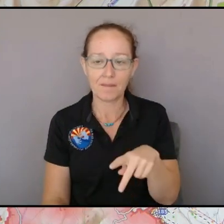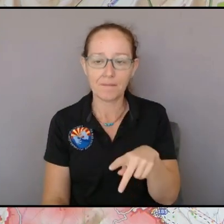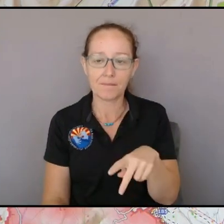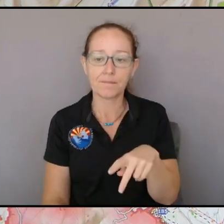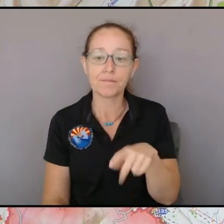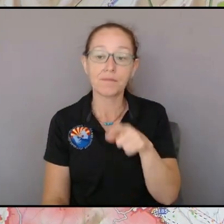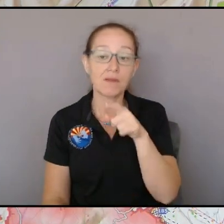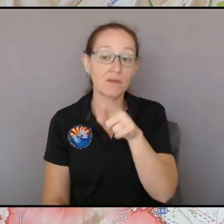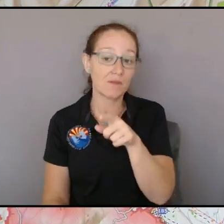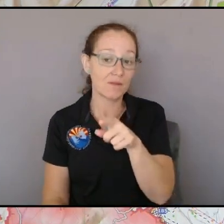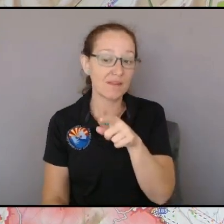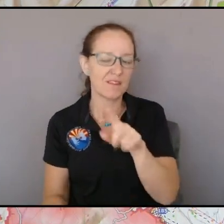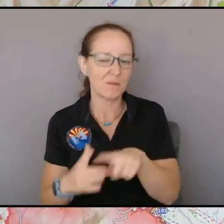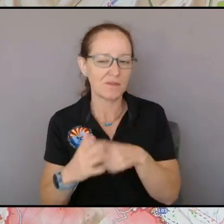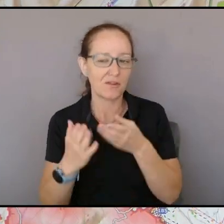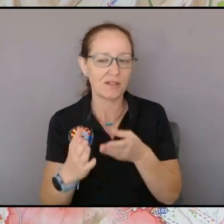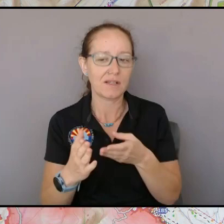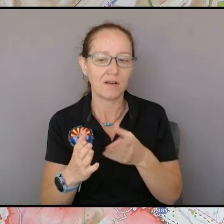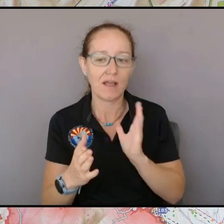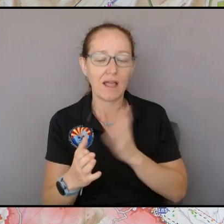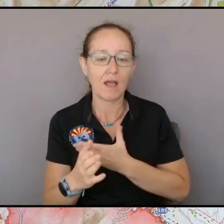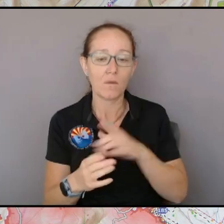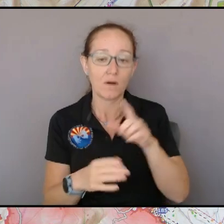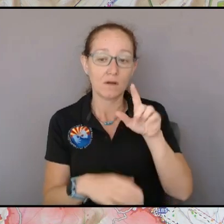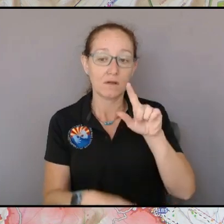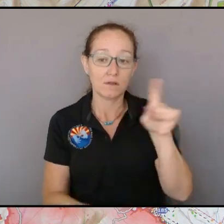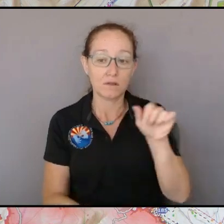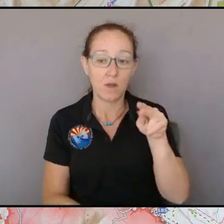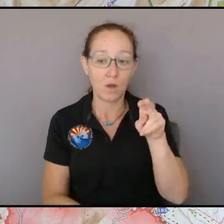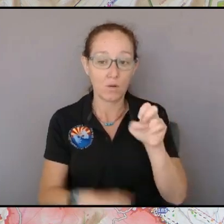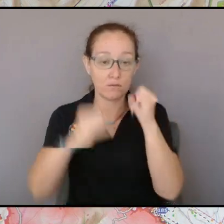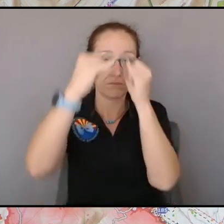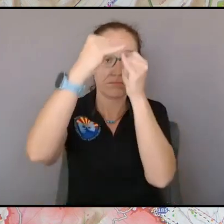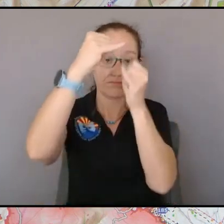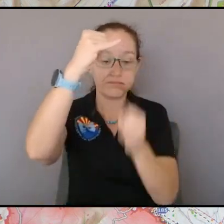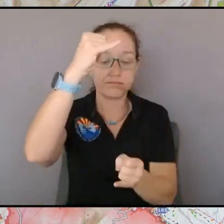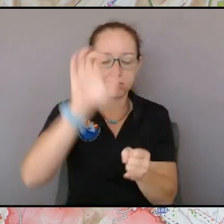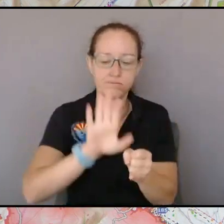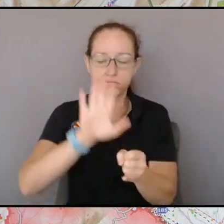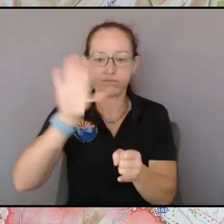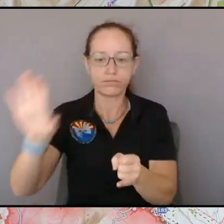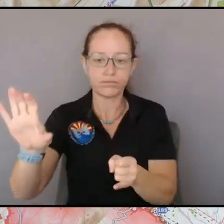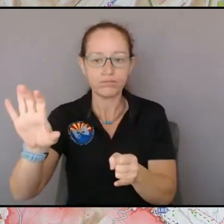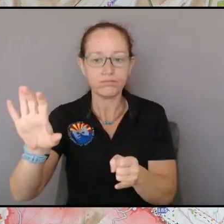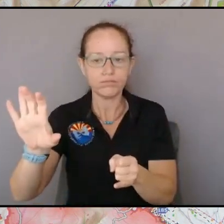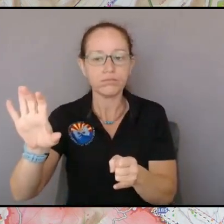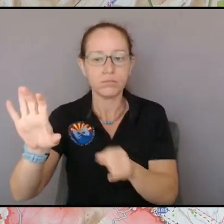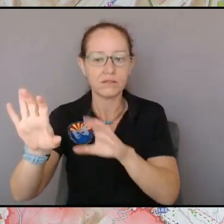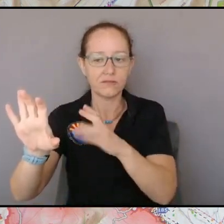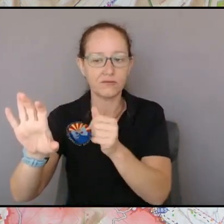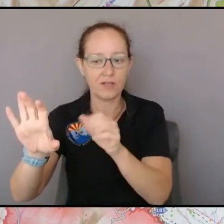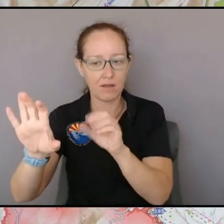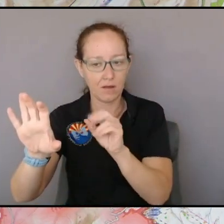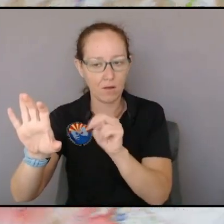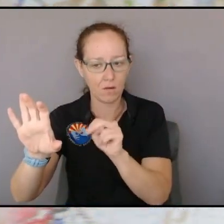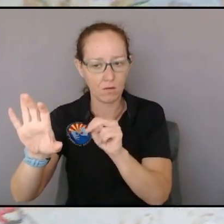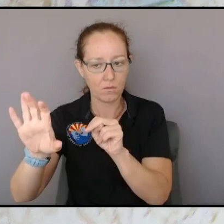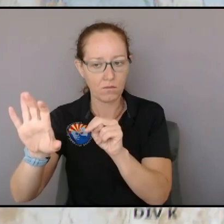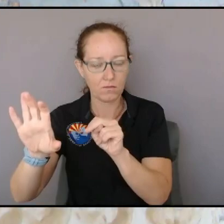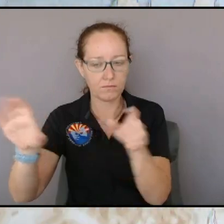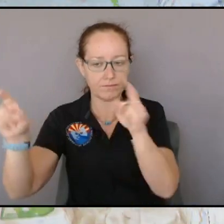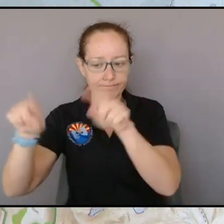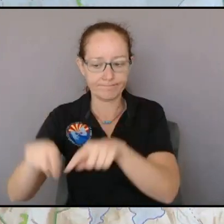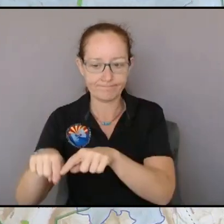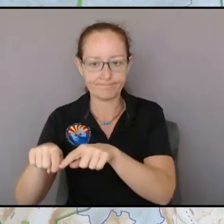our zone break so this dotted line is our zone to kind of orient you there's Chacon on the left there up here is